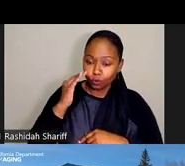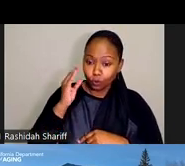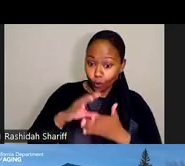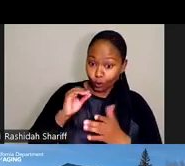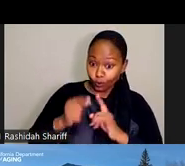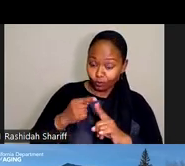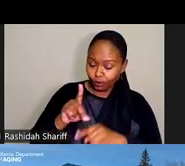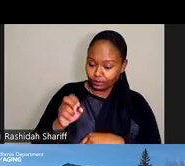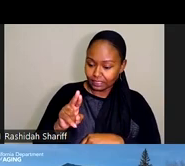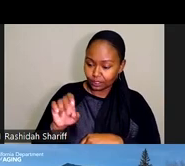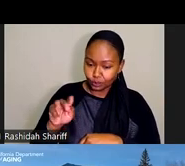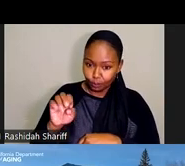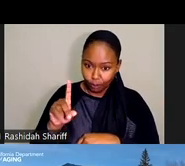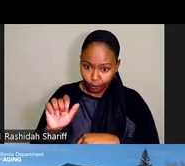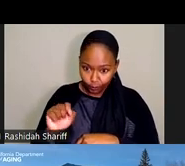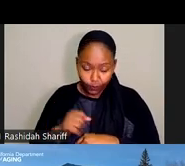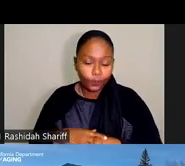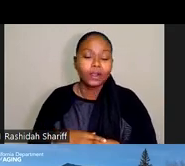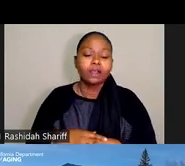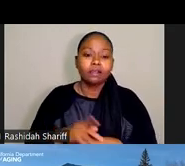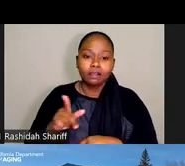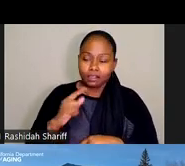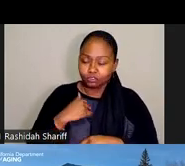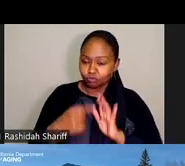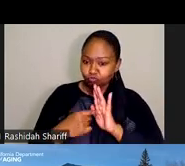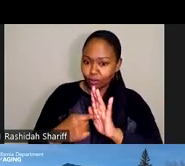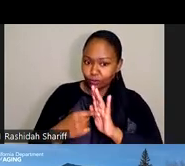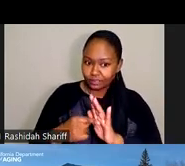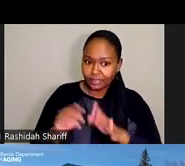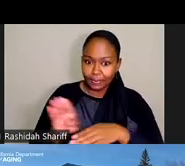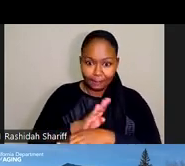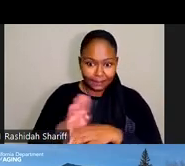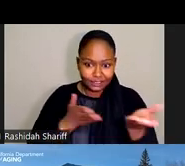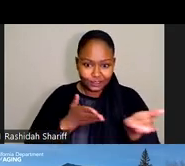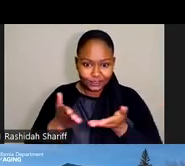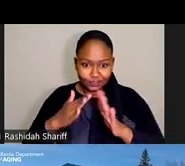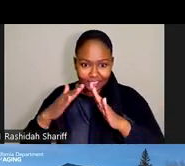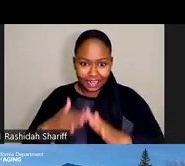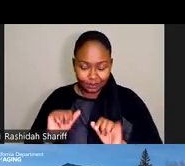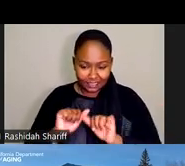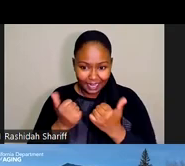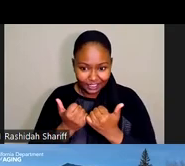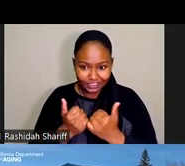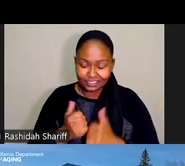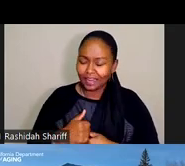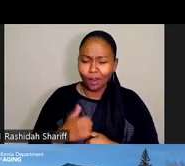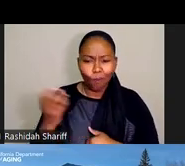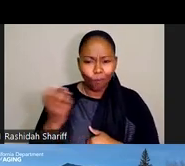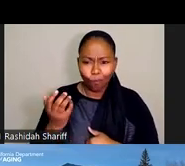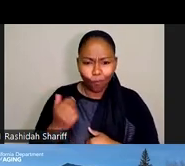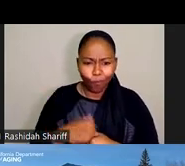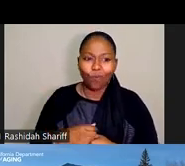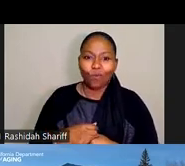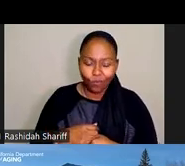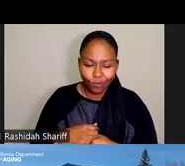Sasha Kurgan represented the Business Consumer Services and Housing Agency. So that was an all-star lineup and really,